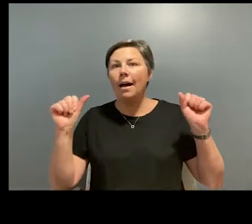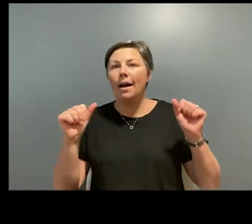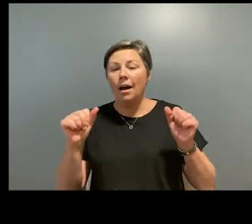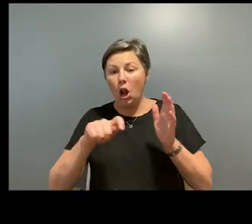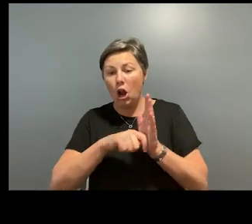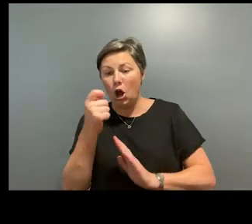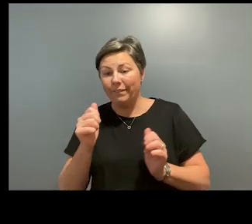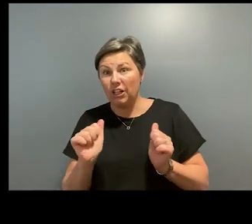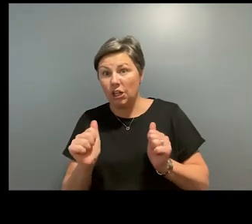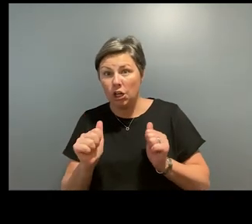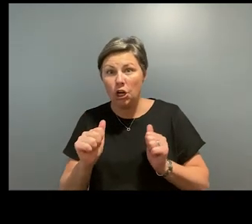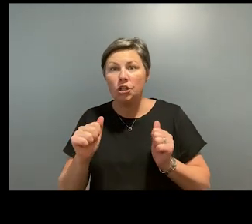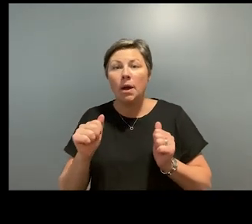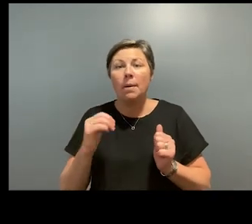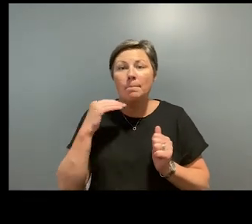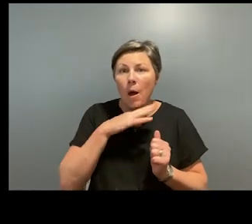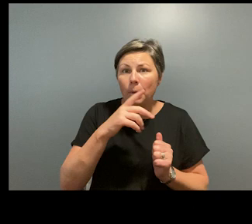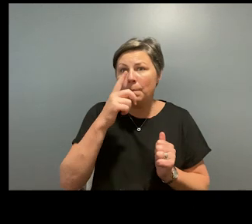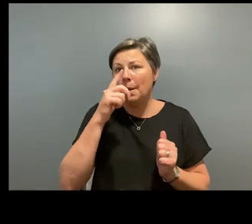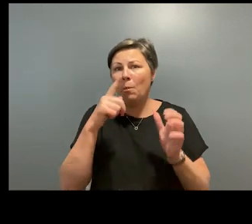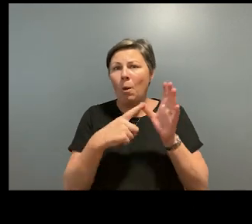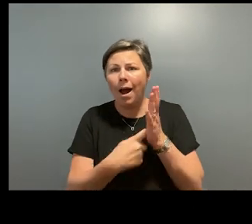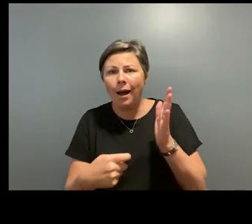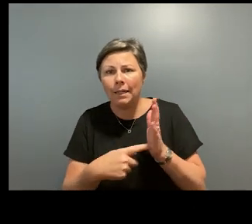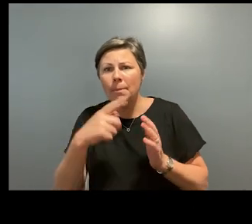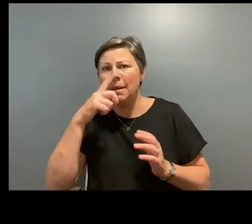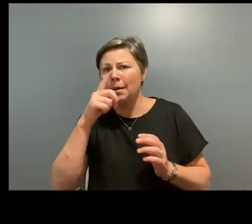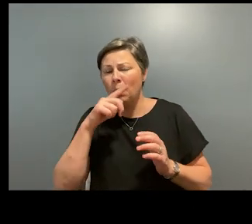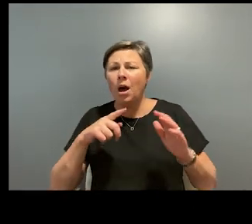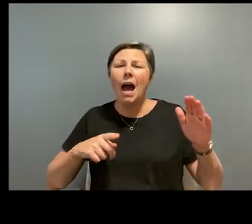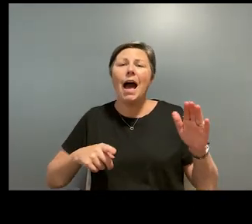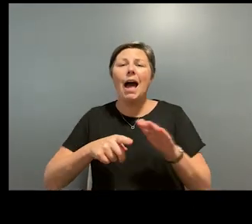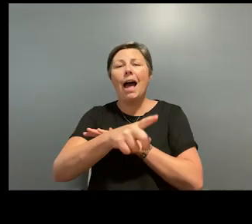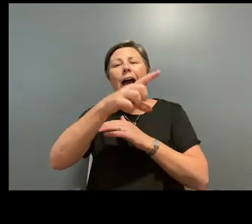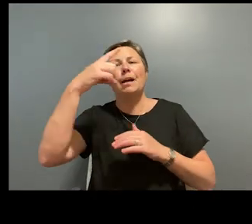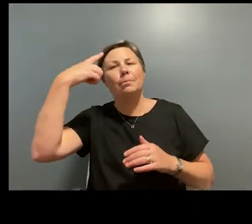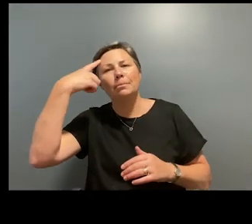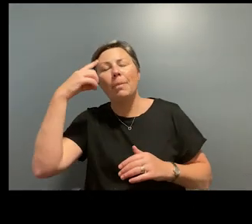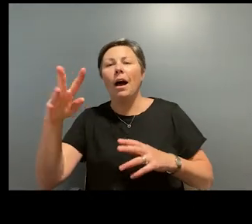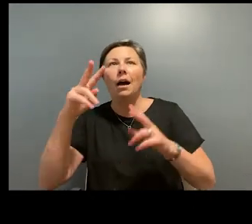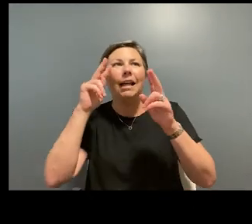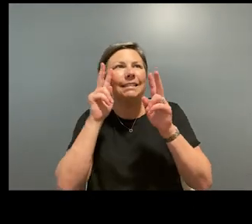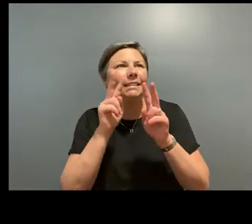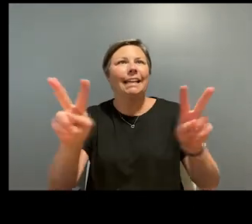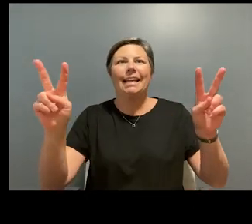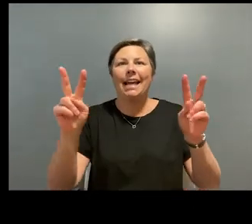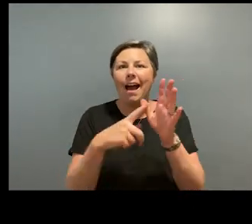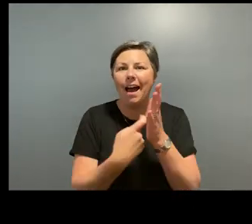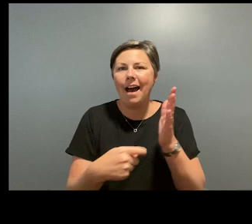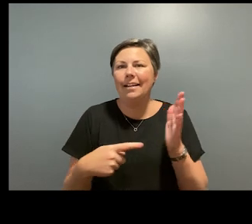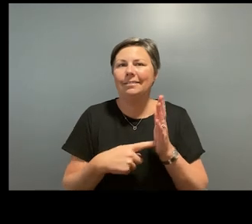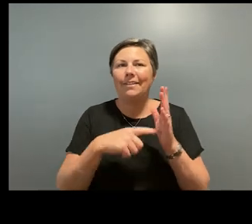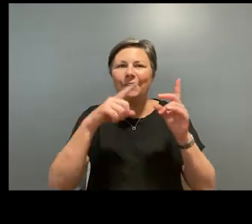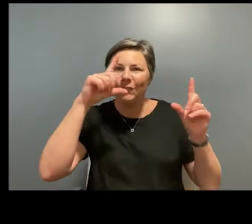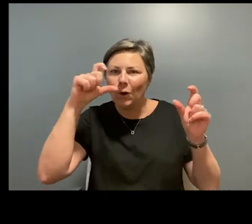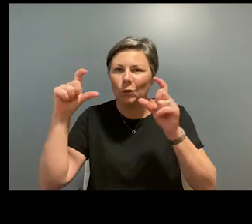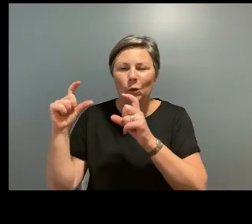Melburnians to come together with international and interstate visitors to experience an arts festival